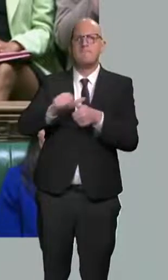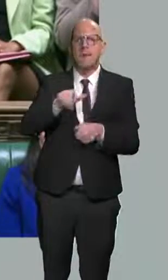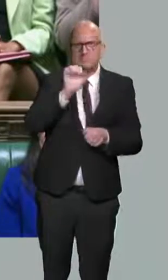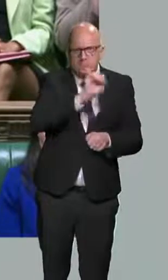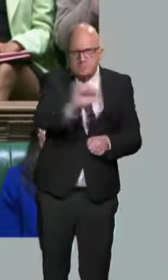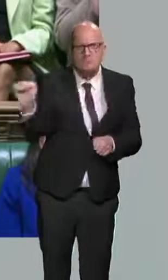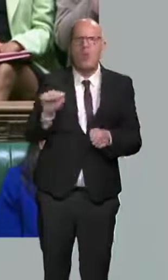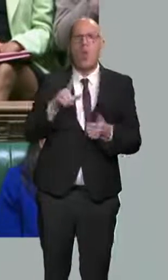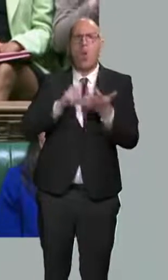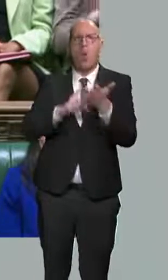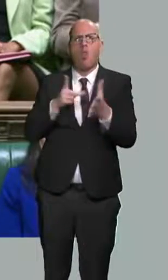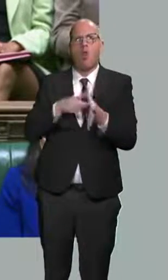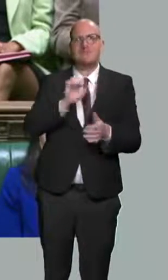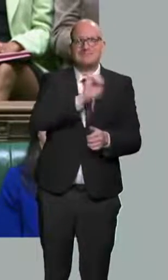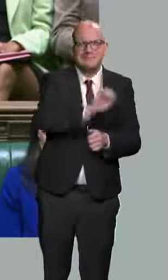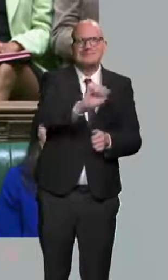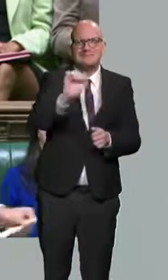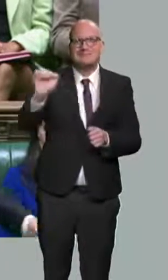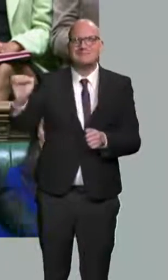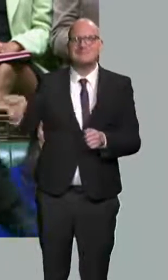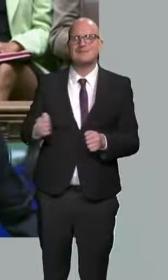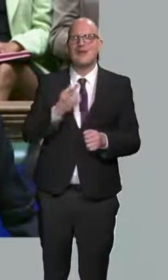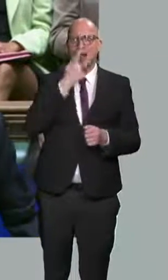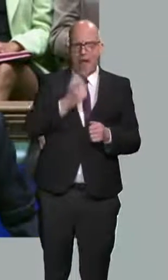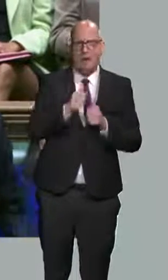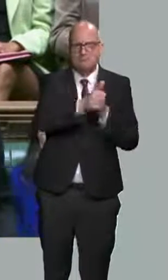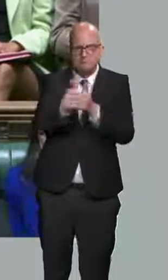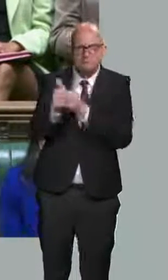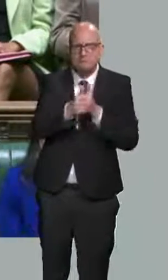local areas. And they will receive this funding from April.